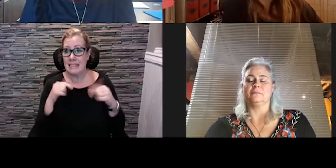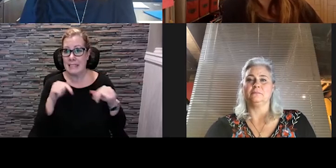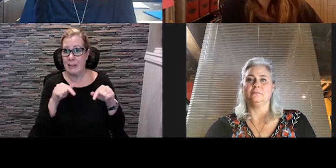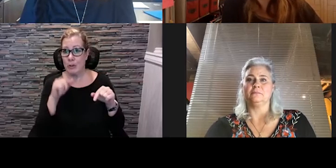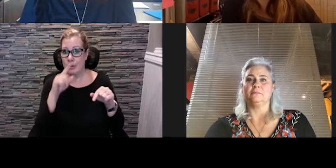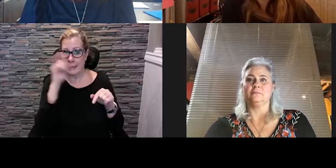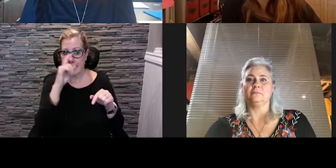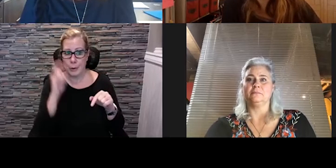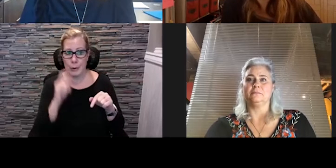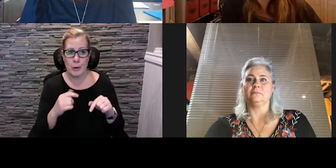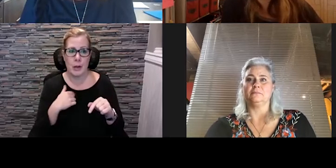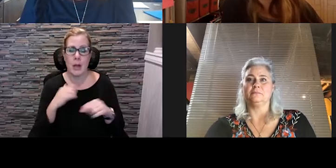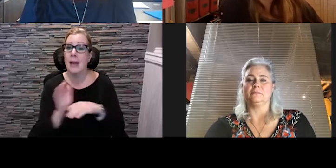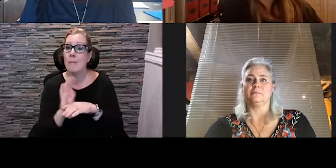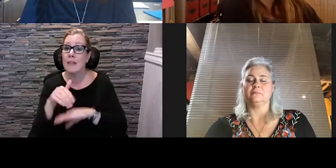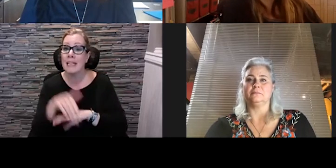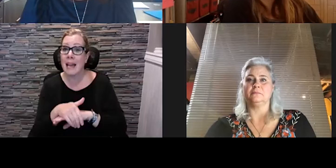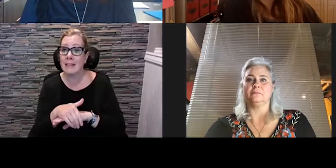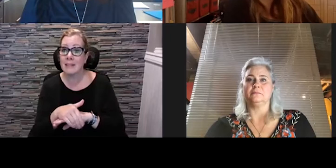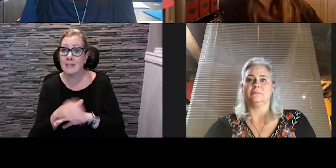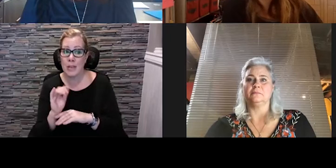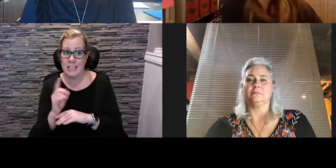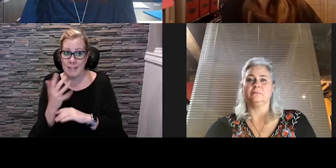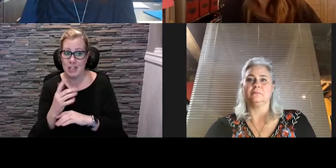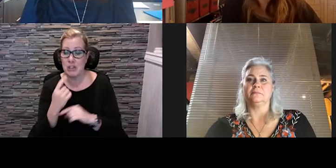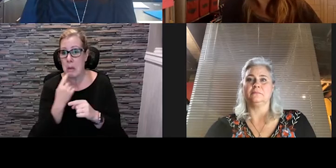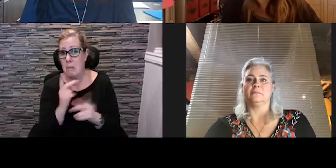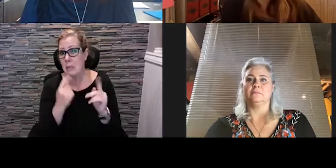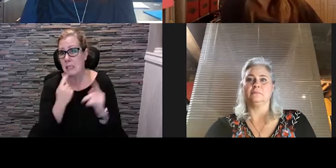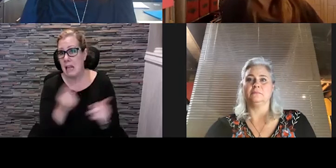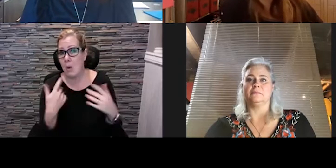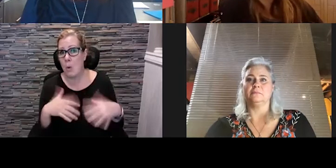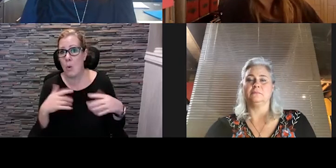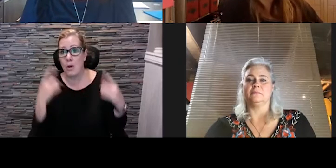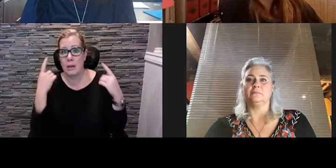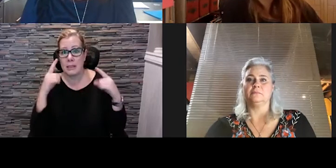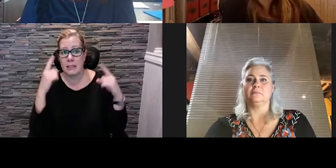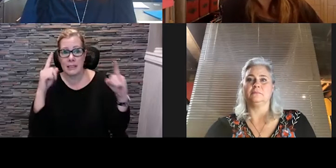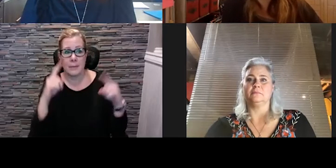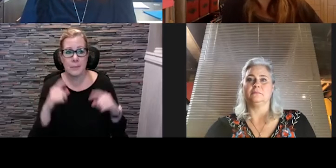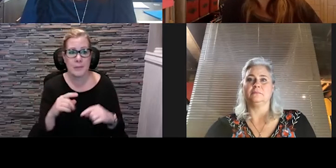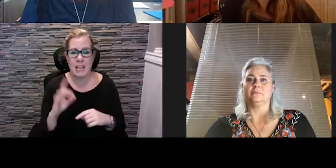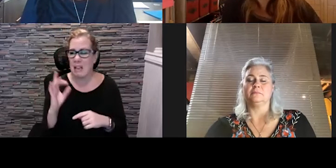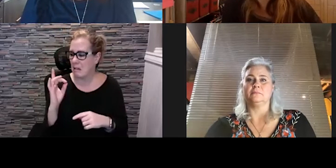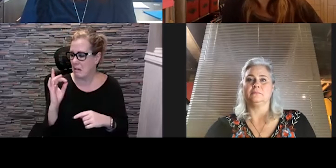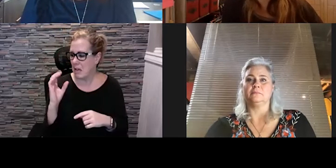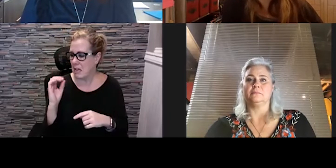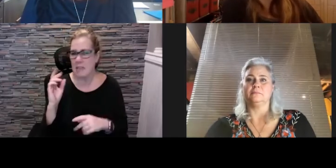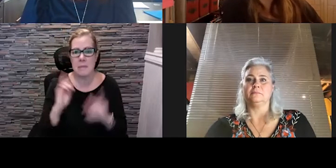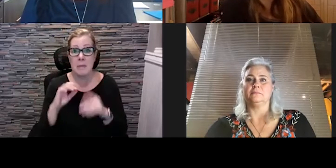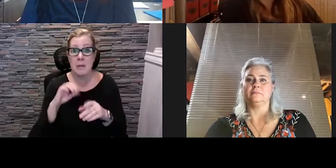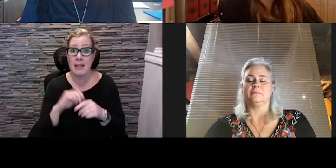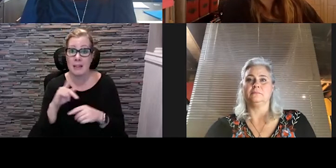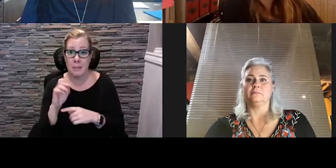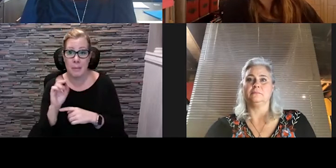a movie night it was a great success very safe it was like probably 80 80 people in the in the park